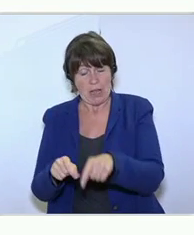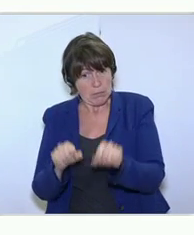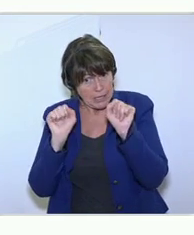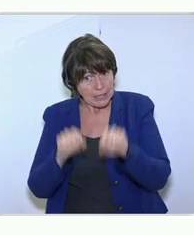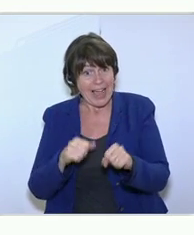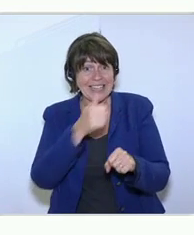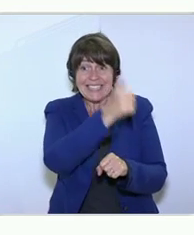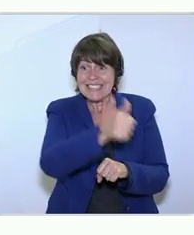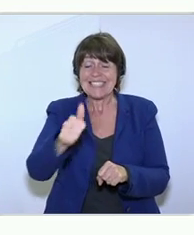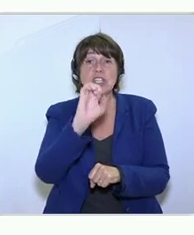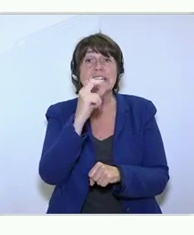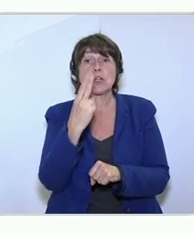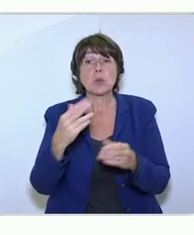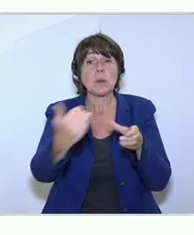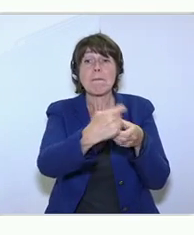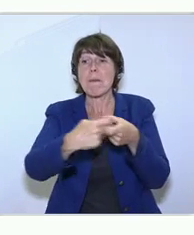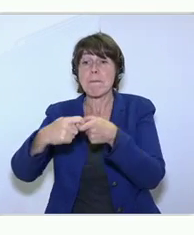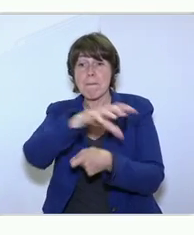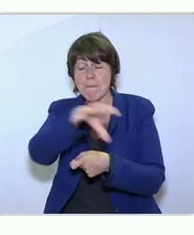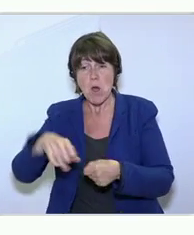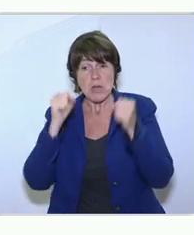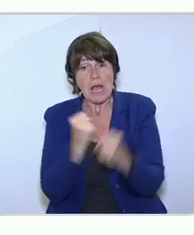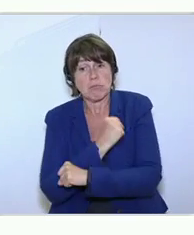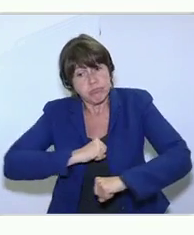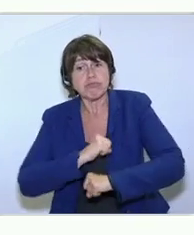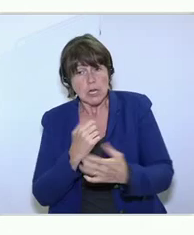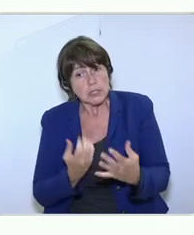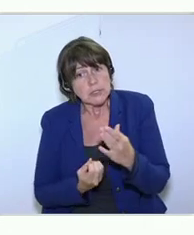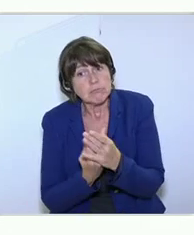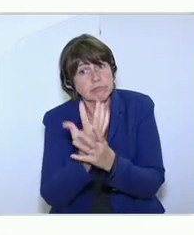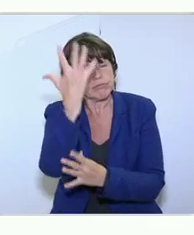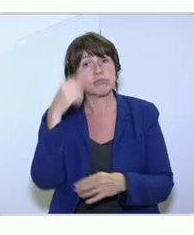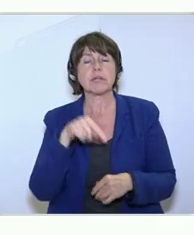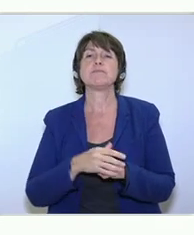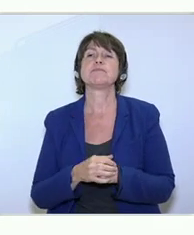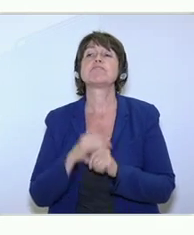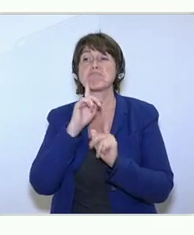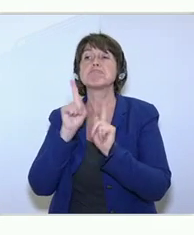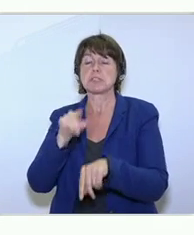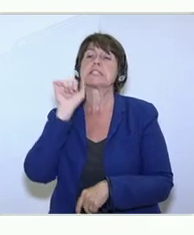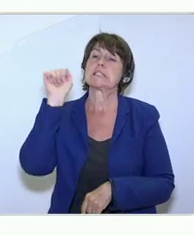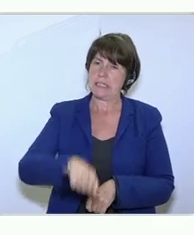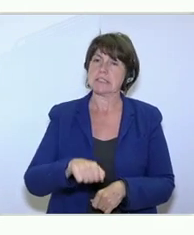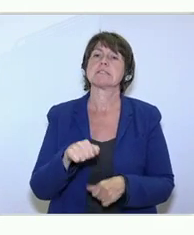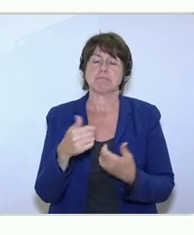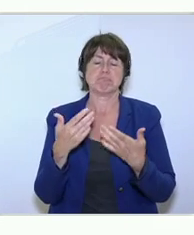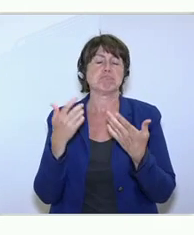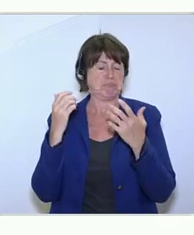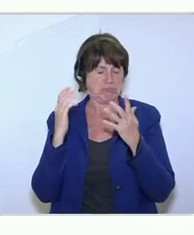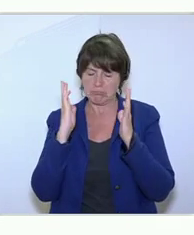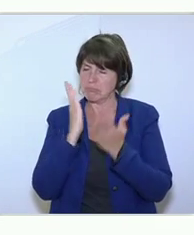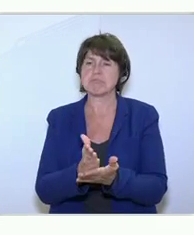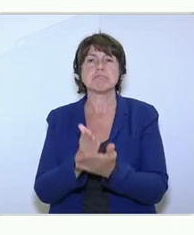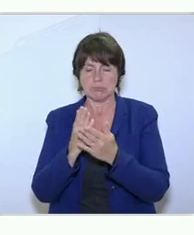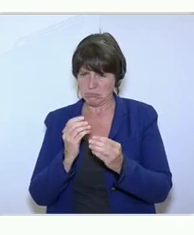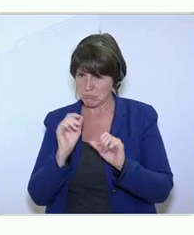Absolutely. So, I believe there is. And obviously, you know, I think it's a misnomer to say, you know, we can develop the Silicon Valley